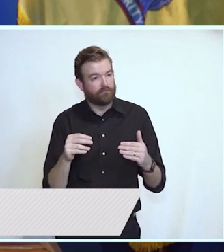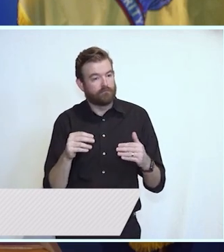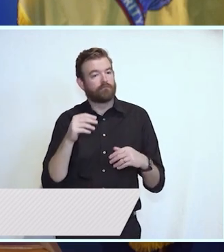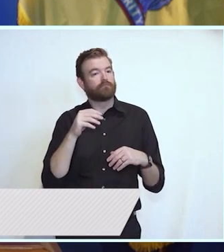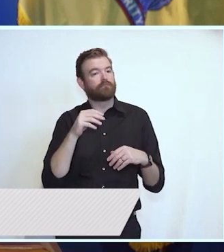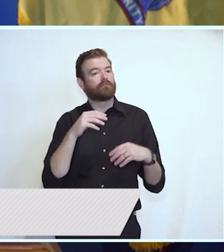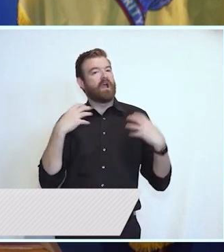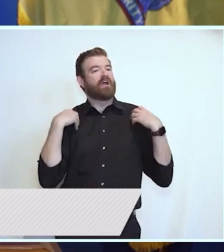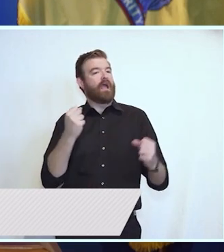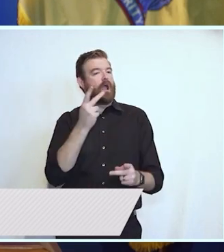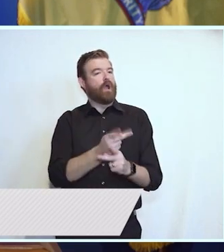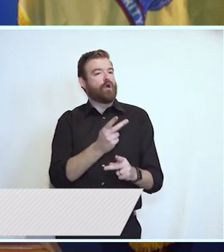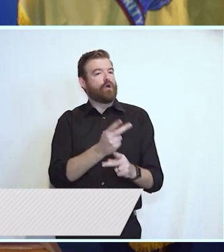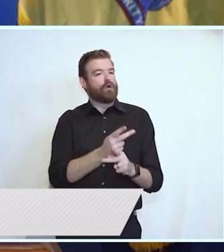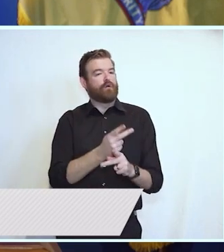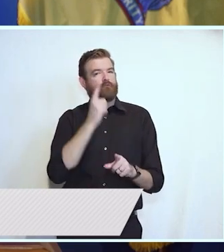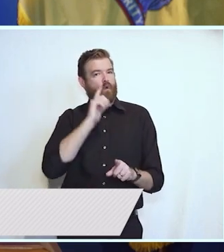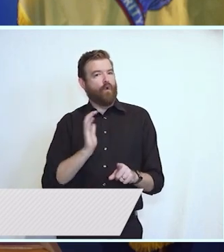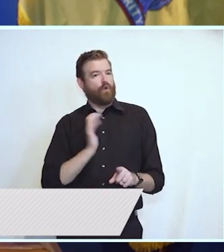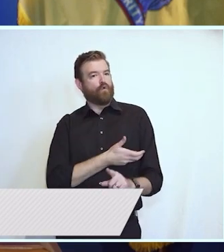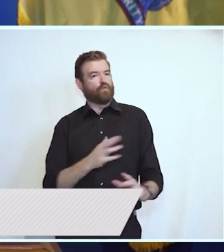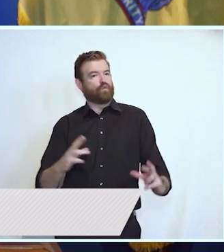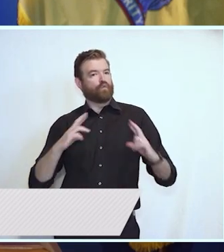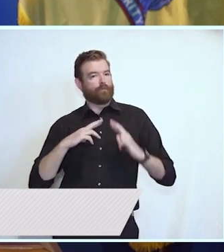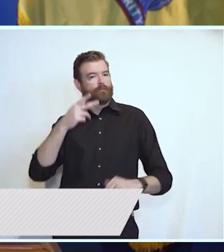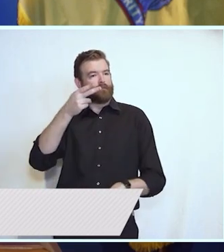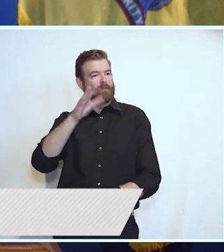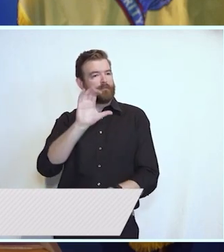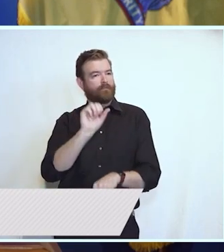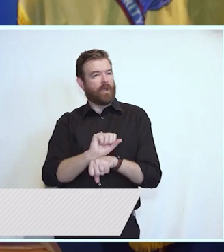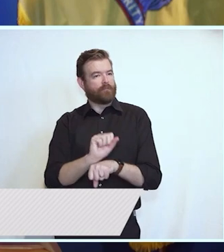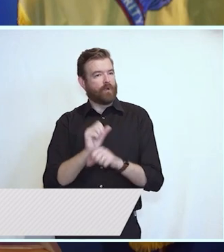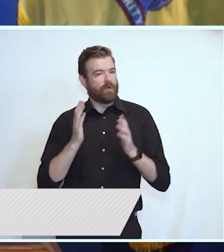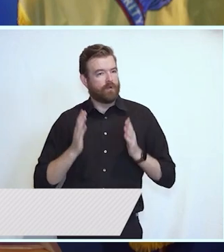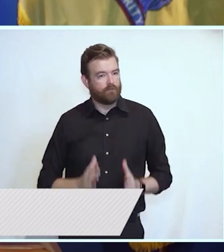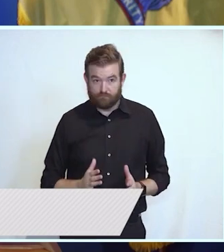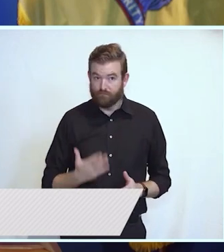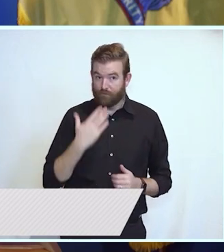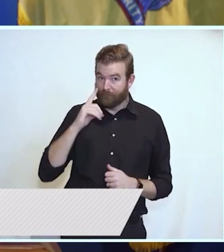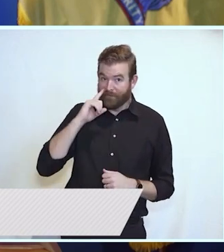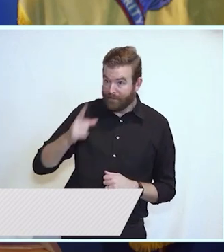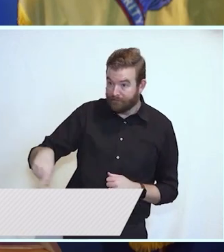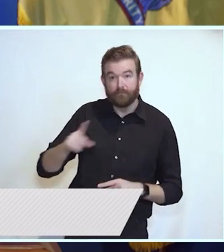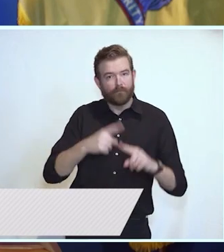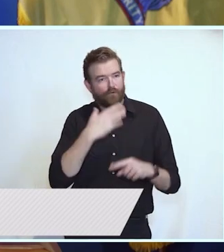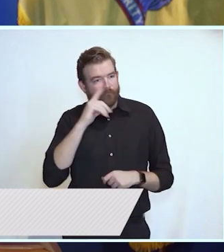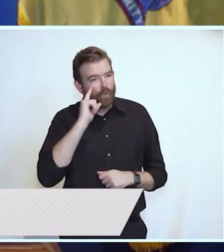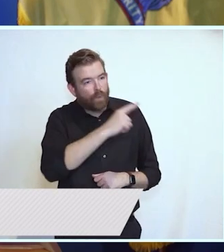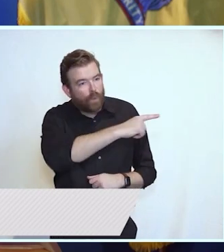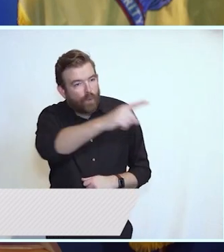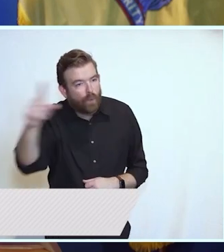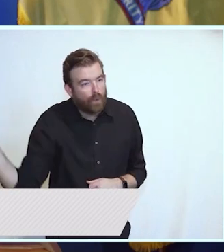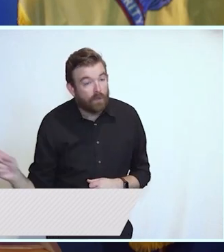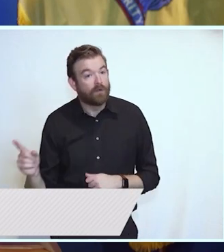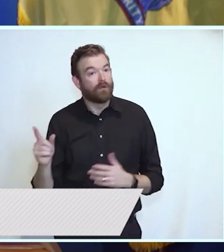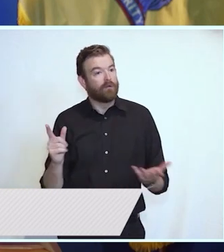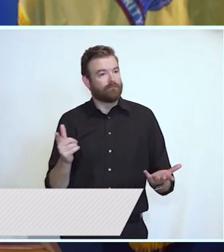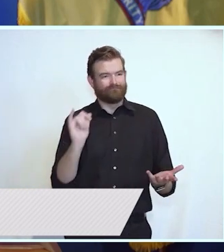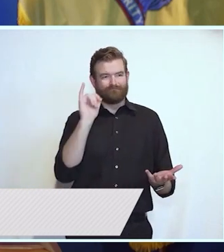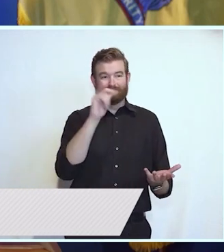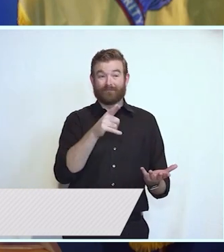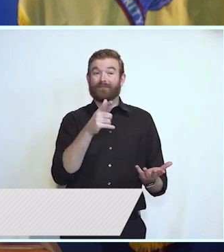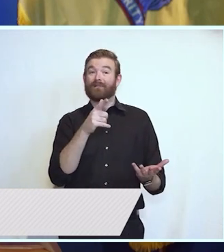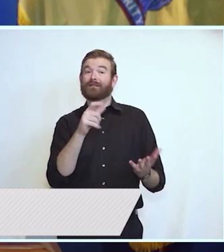That's good for them, for sure, but it's good for you all as well. And the size of state government itself is smaller today